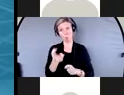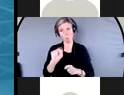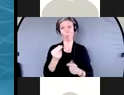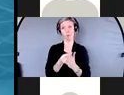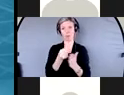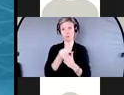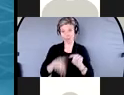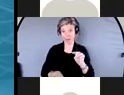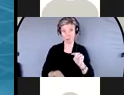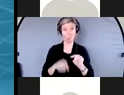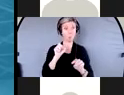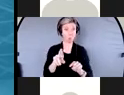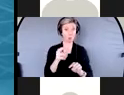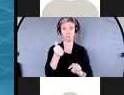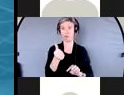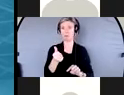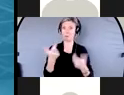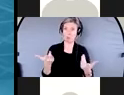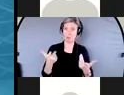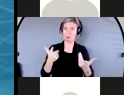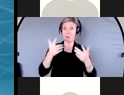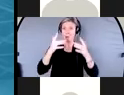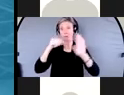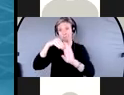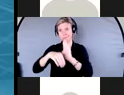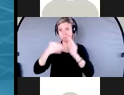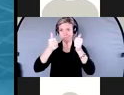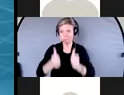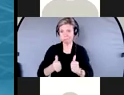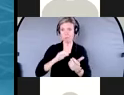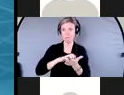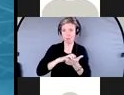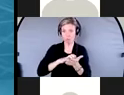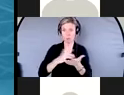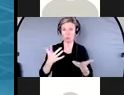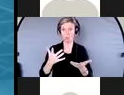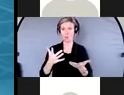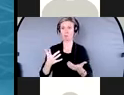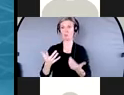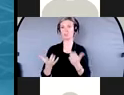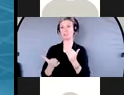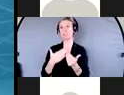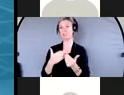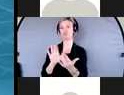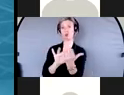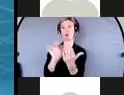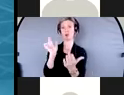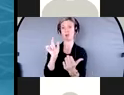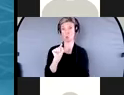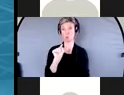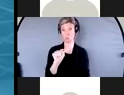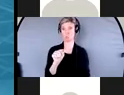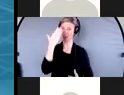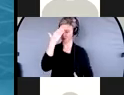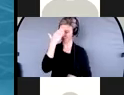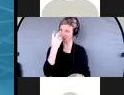vulnerable or become a target of financial mistreatment. You know, this is this is a difficult thing to think about. But planning for